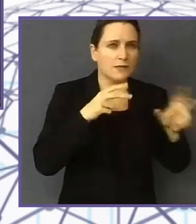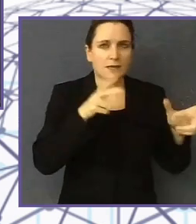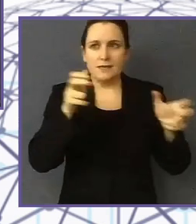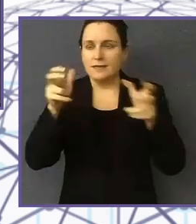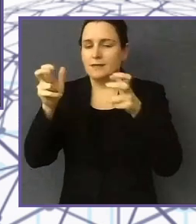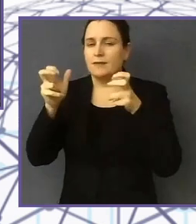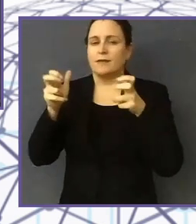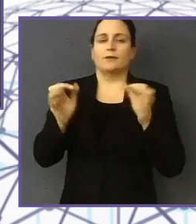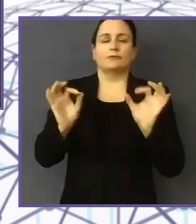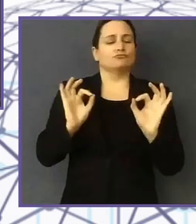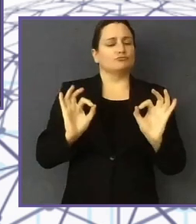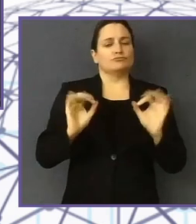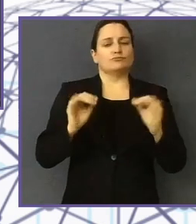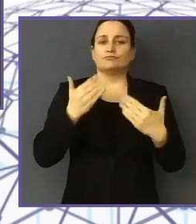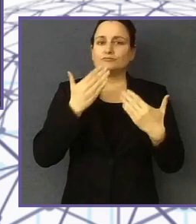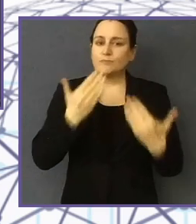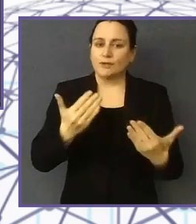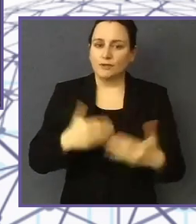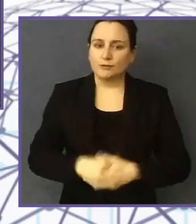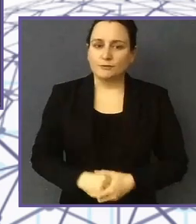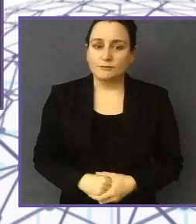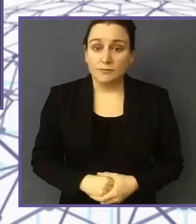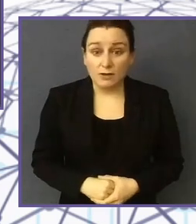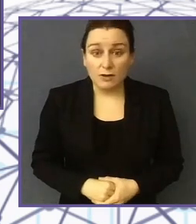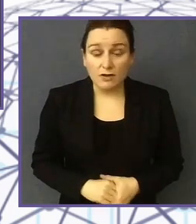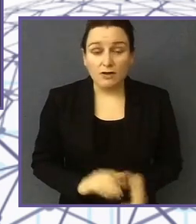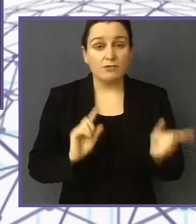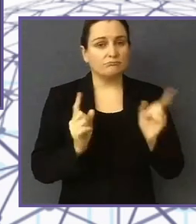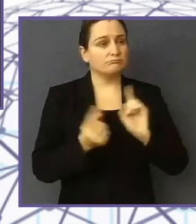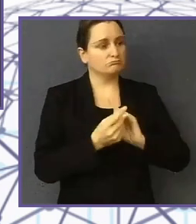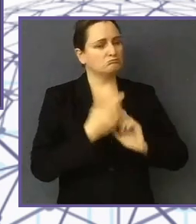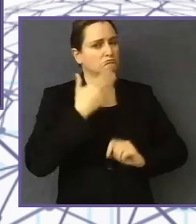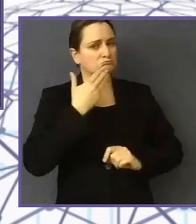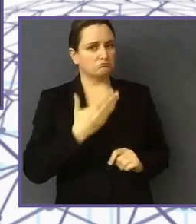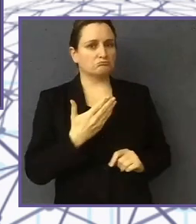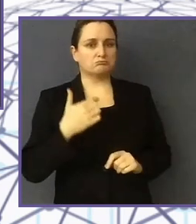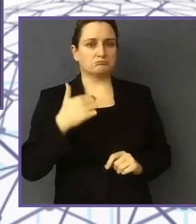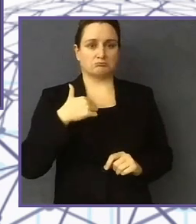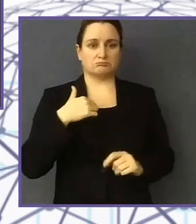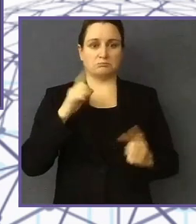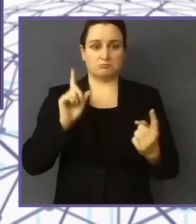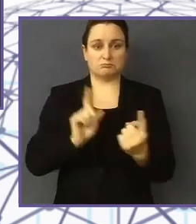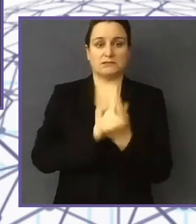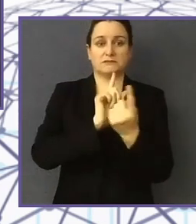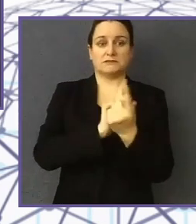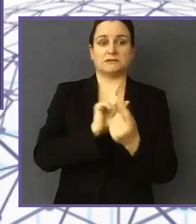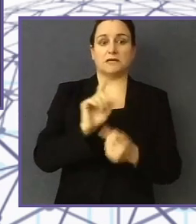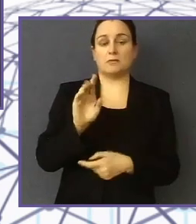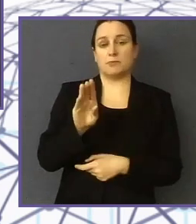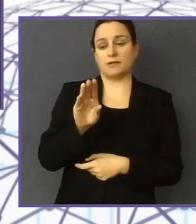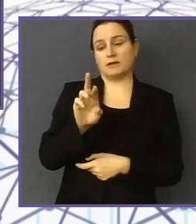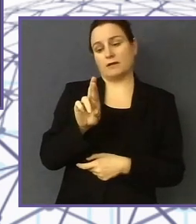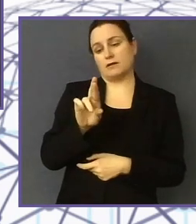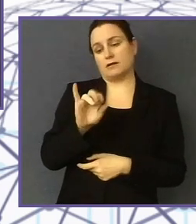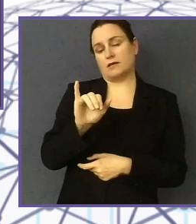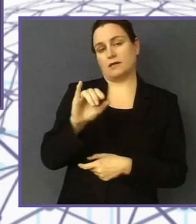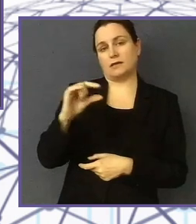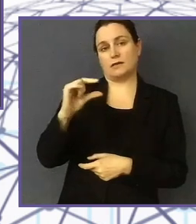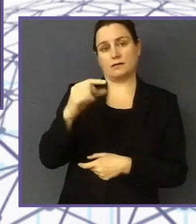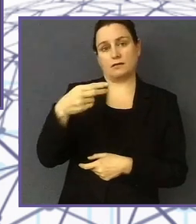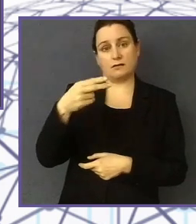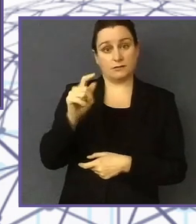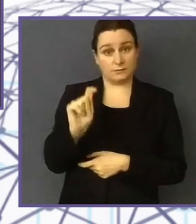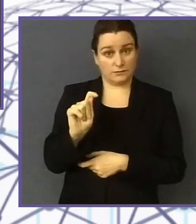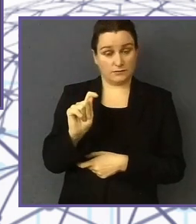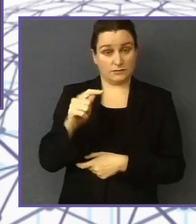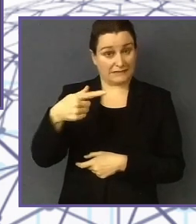I was just saying, know Bratt. I've met Bratt a couple of times and he's a fantastic innovator and his app is excellent. I have no